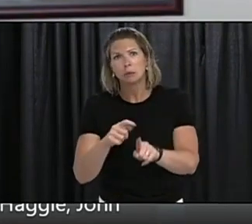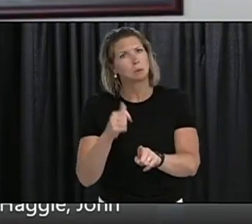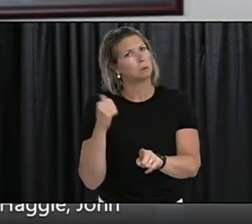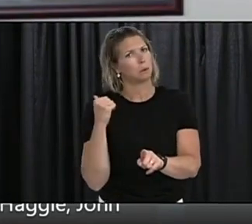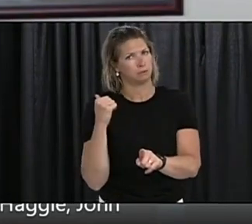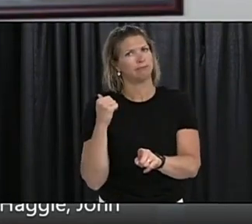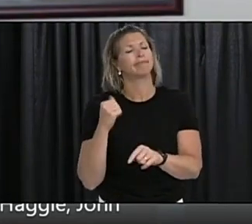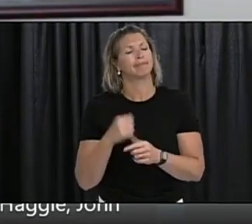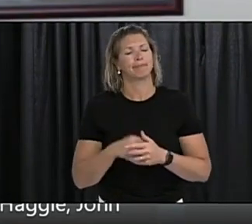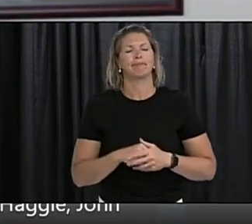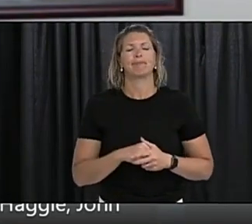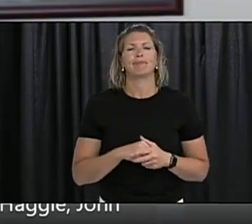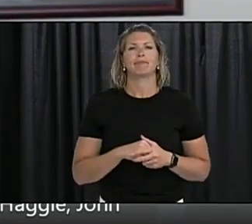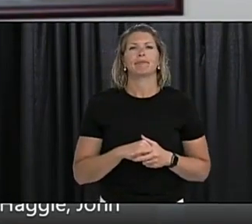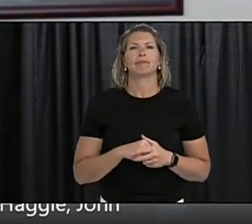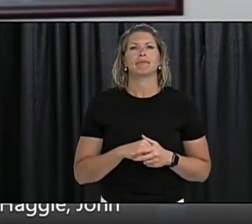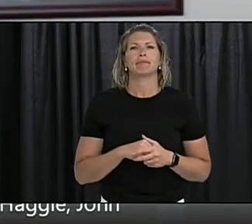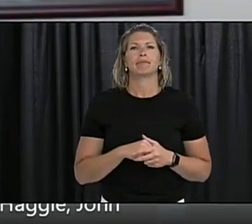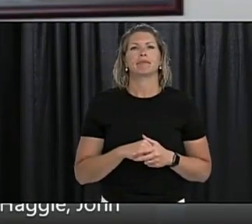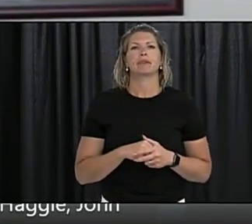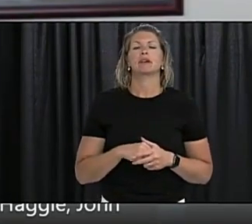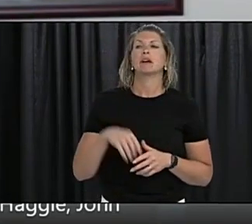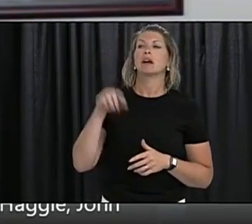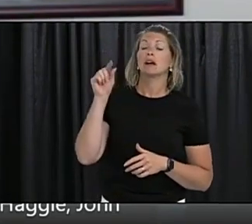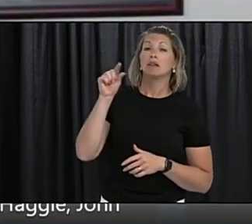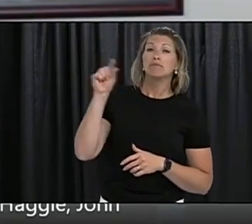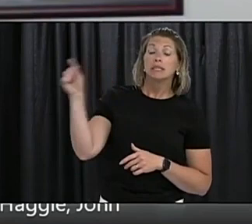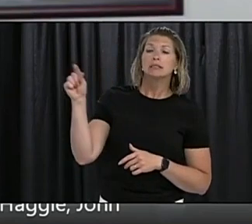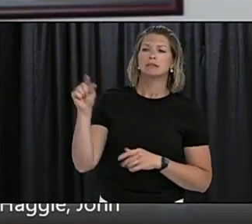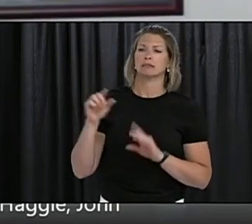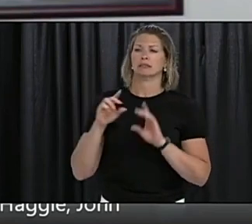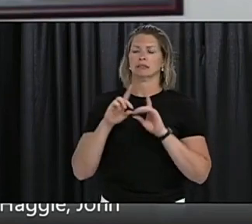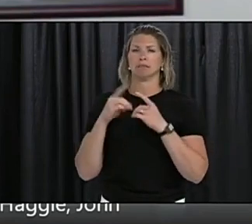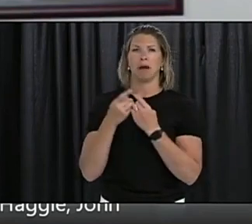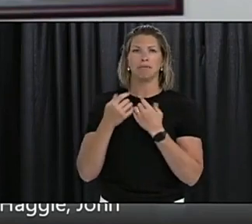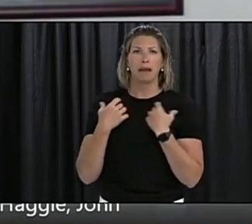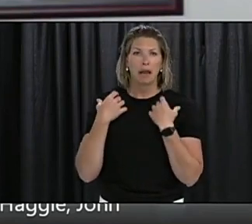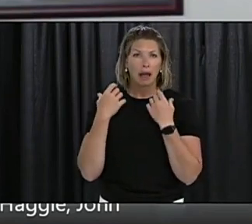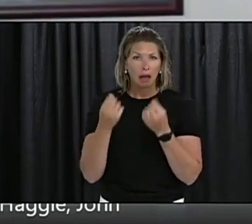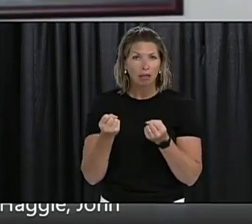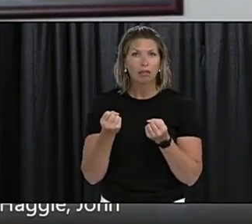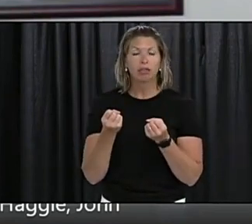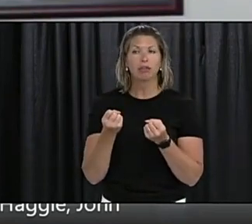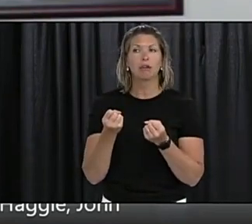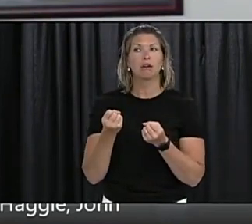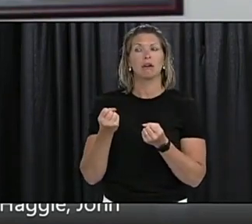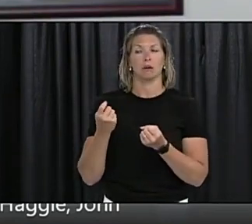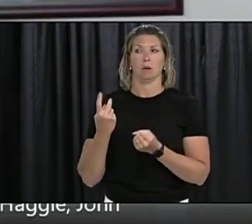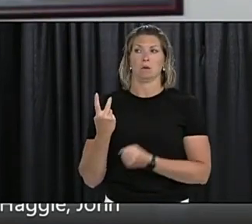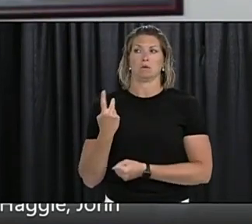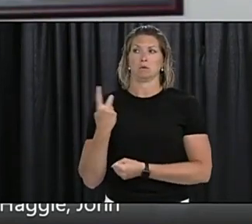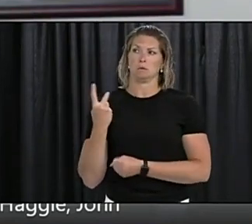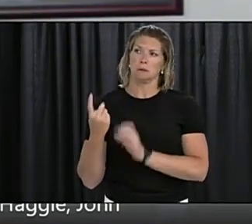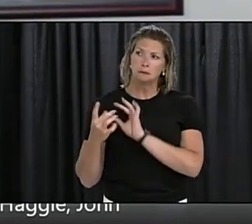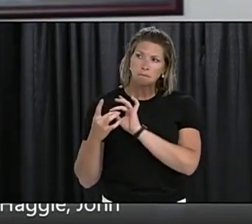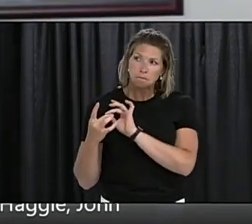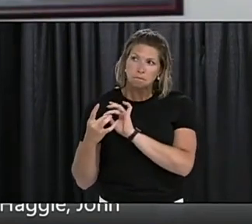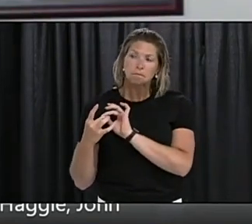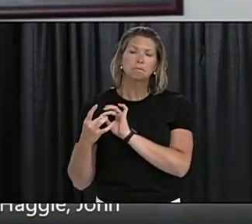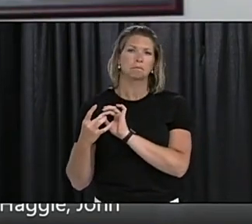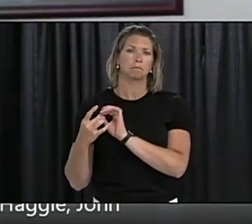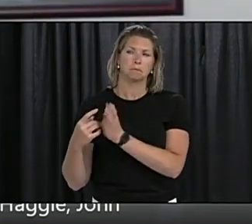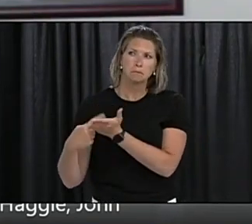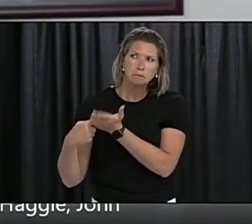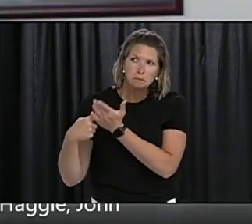So our challenge as a government, as a Department of Health and as leaders in the system, is to